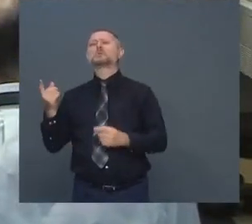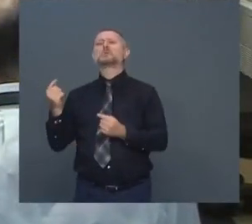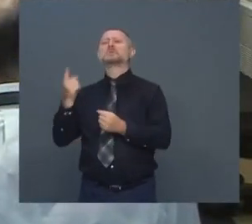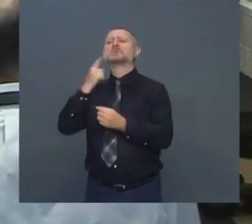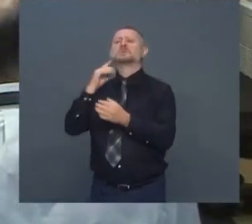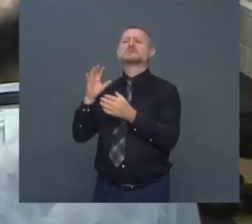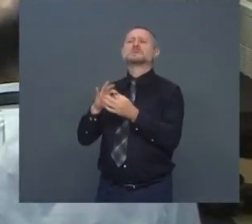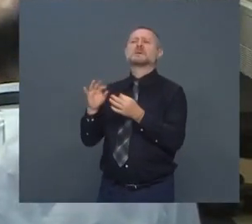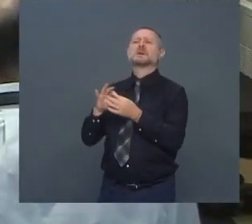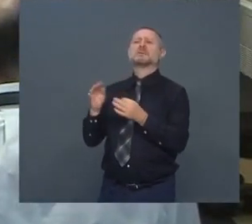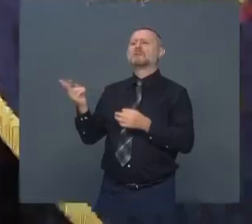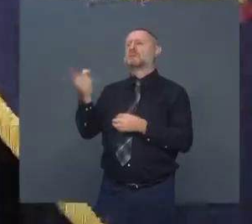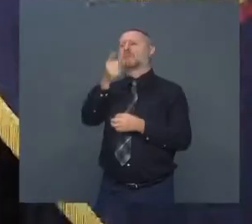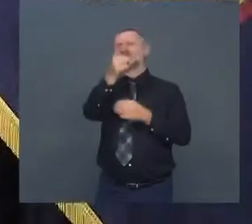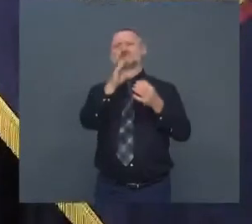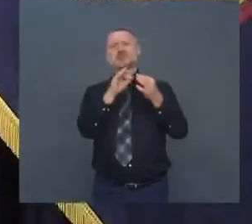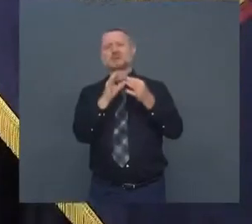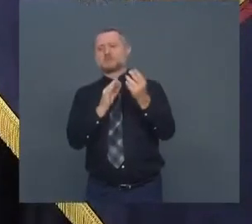look